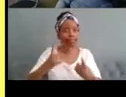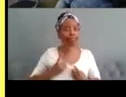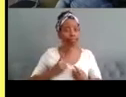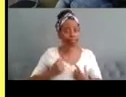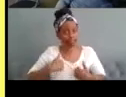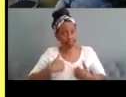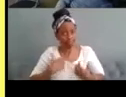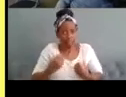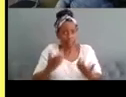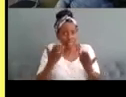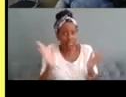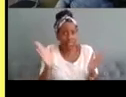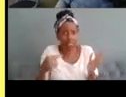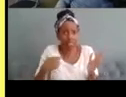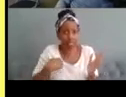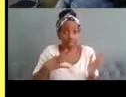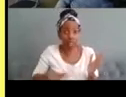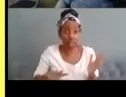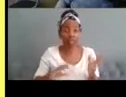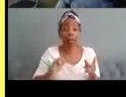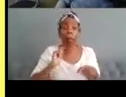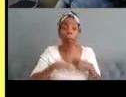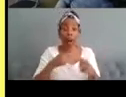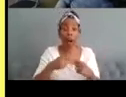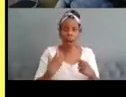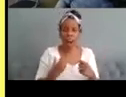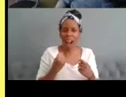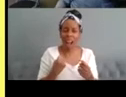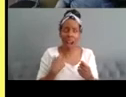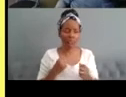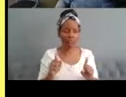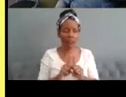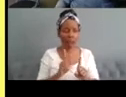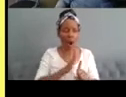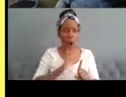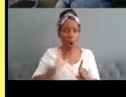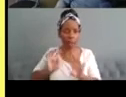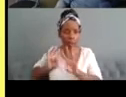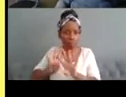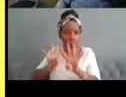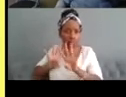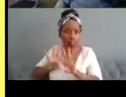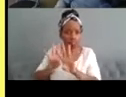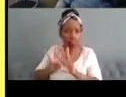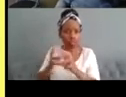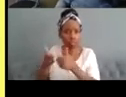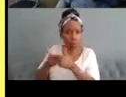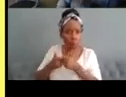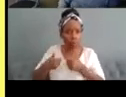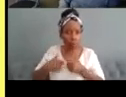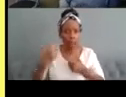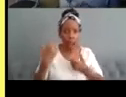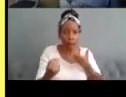um an army of support uh that helps that take place um